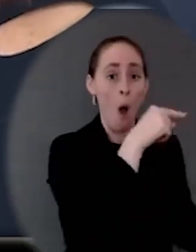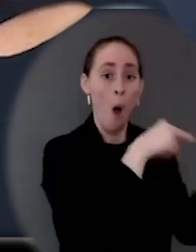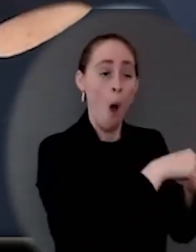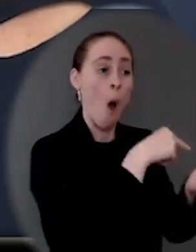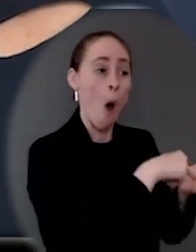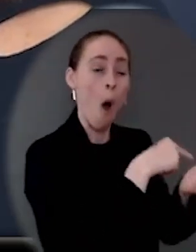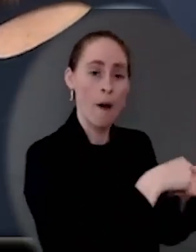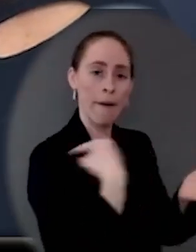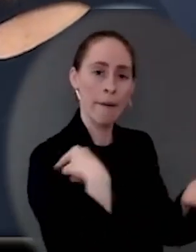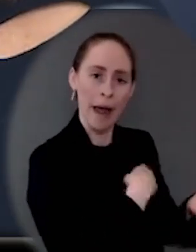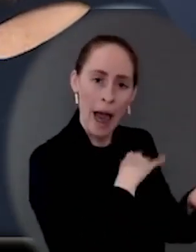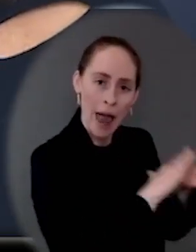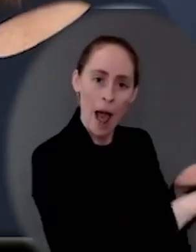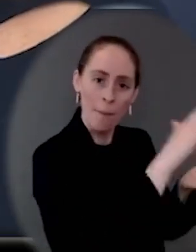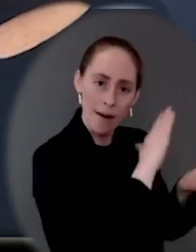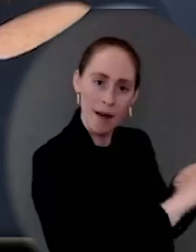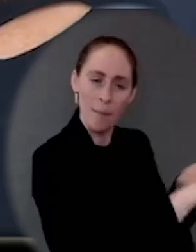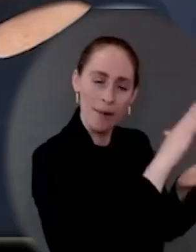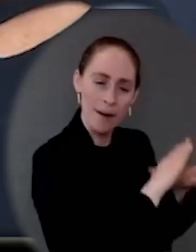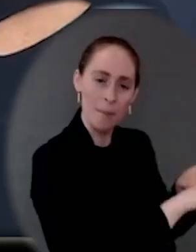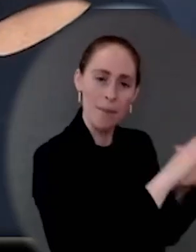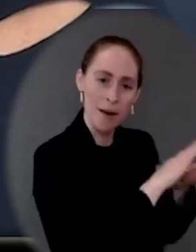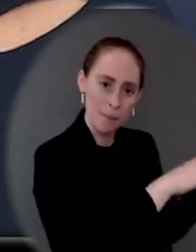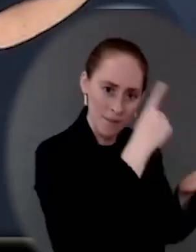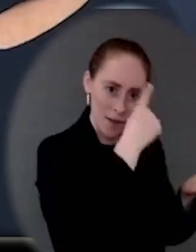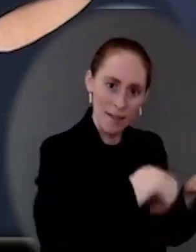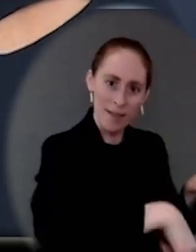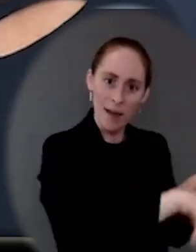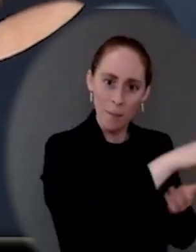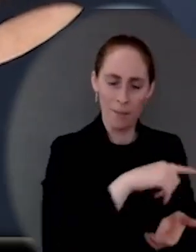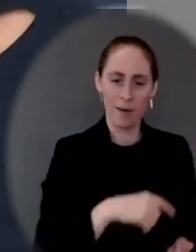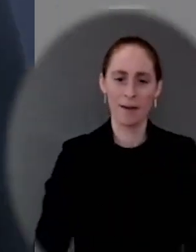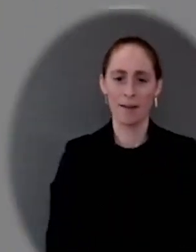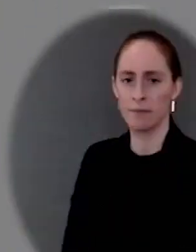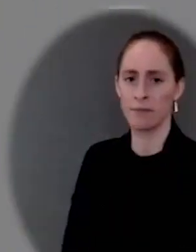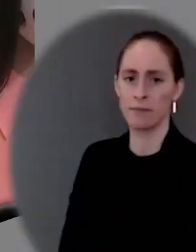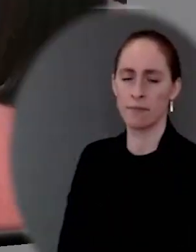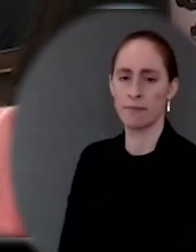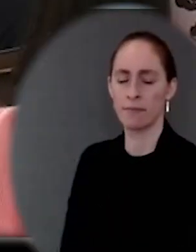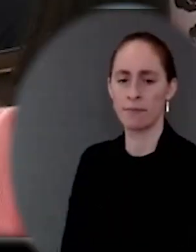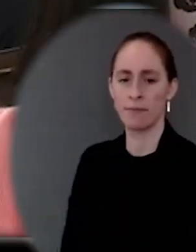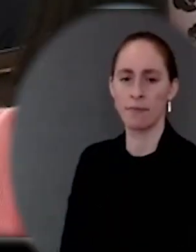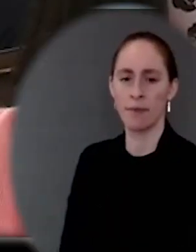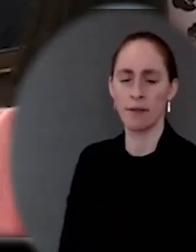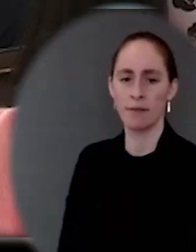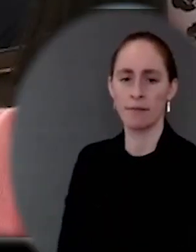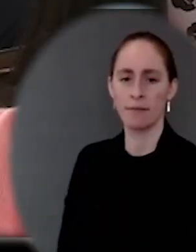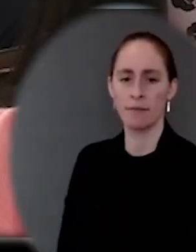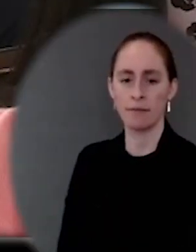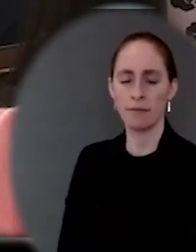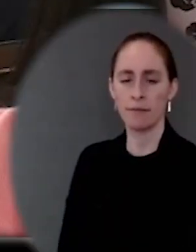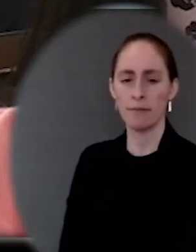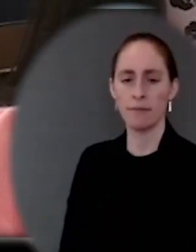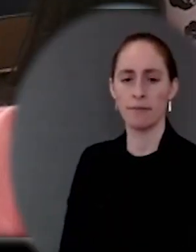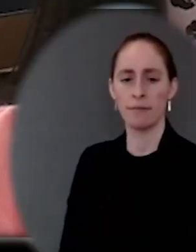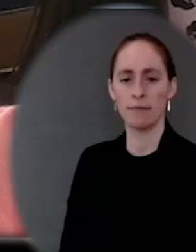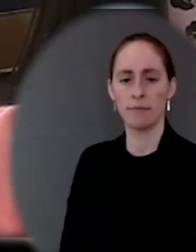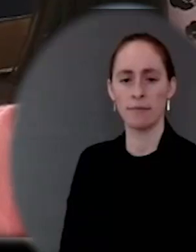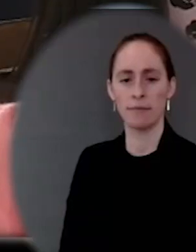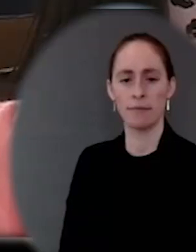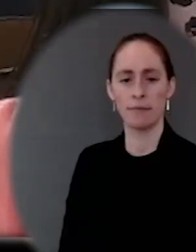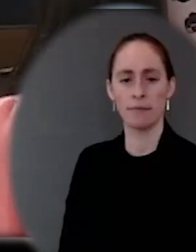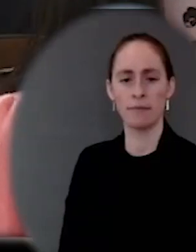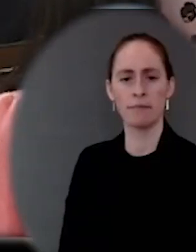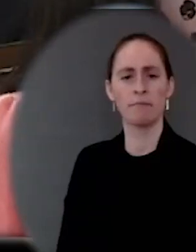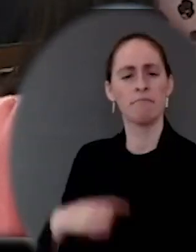tax cuts to corporations and high wealth and net wealth individuals. They're very welcome for that. you. I just wanted to sort of diagram a sentence that